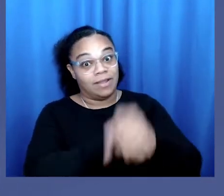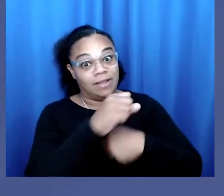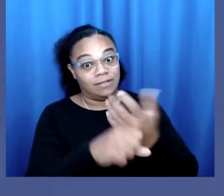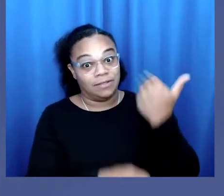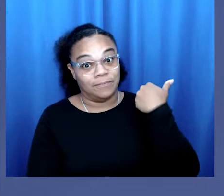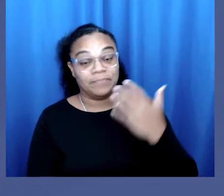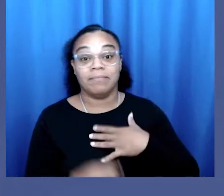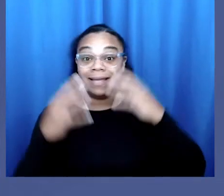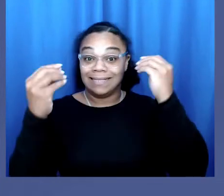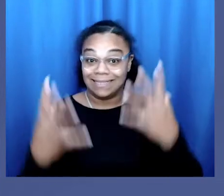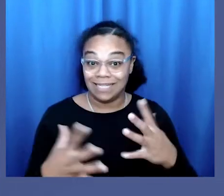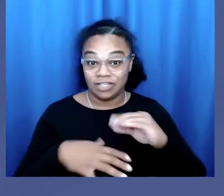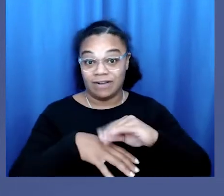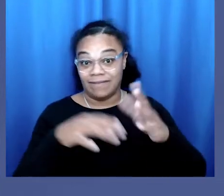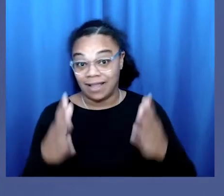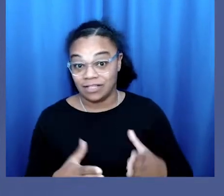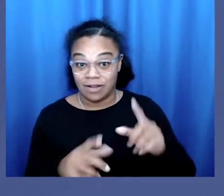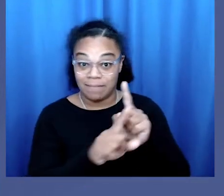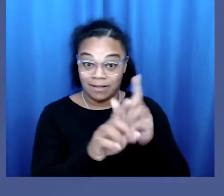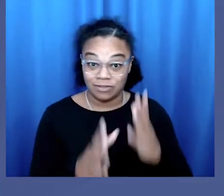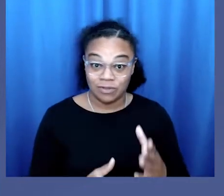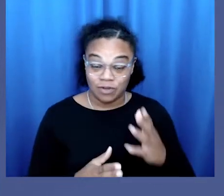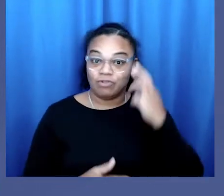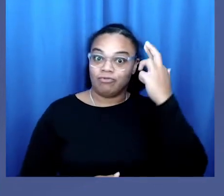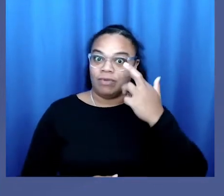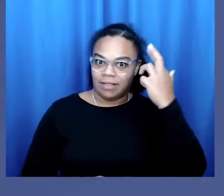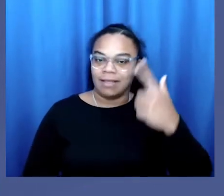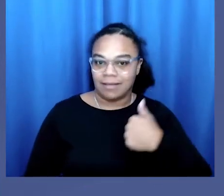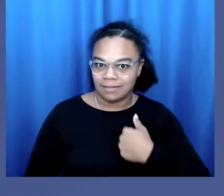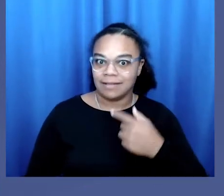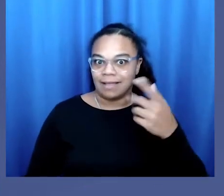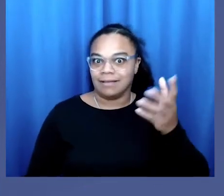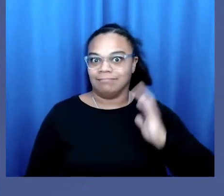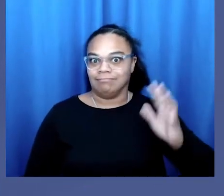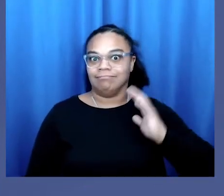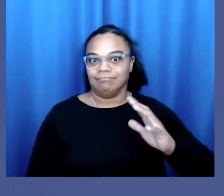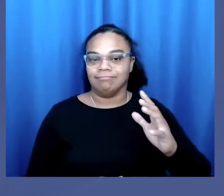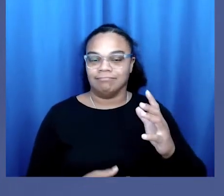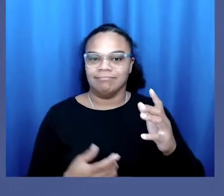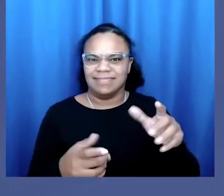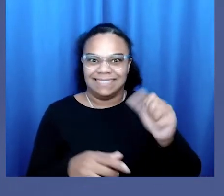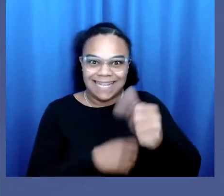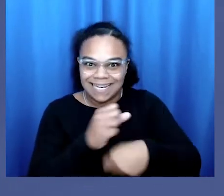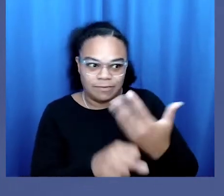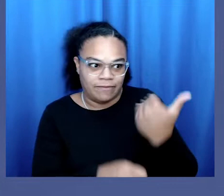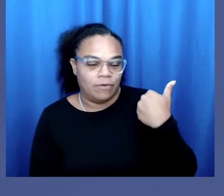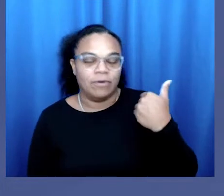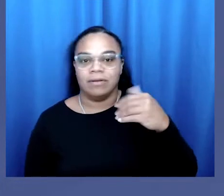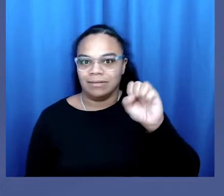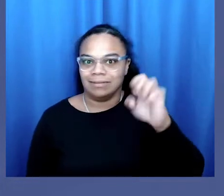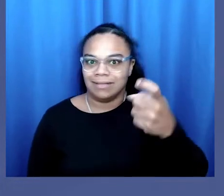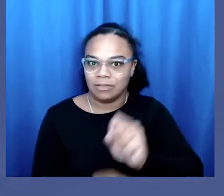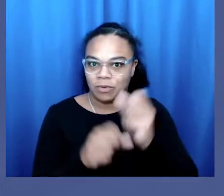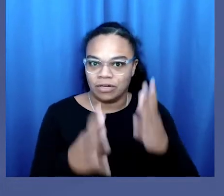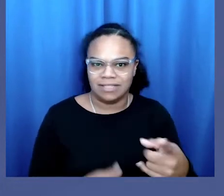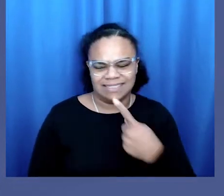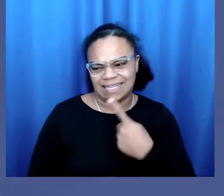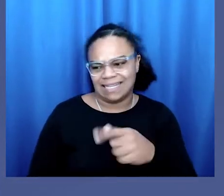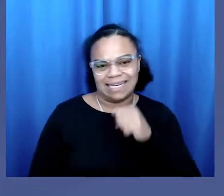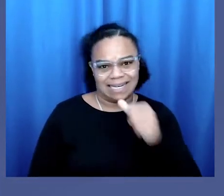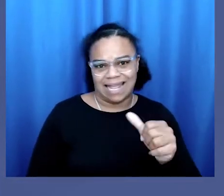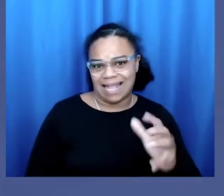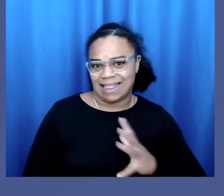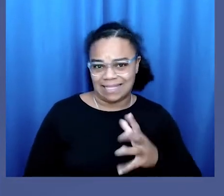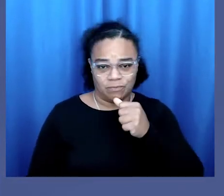It started after my teacher, advisor, and mentor discovered I had been a sex worker a decade prior. She told me unclassy women shouldn't be